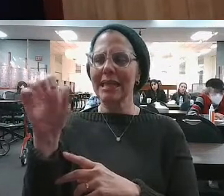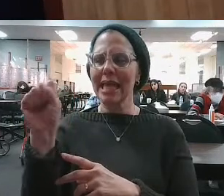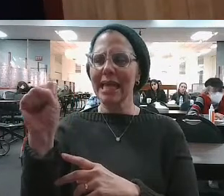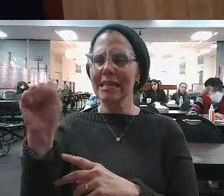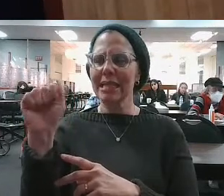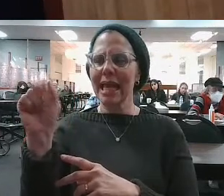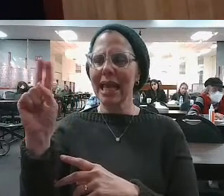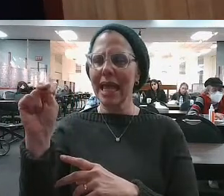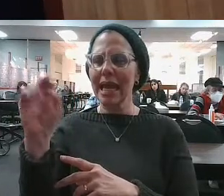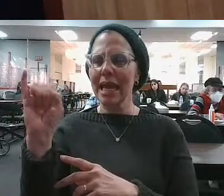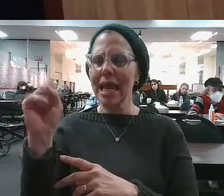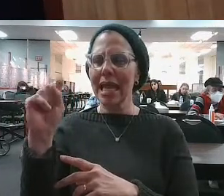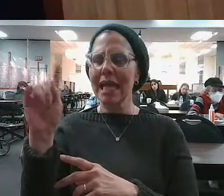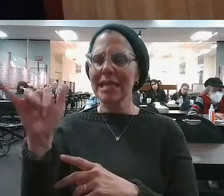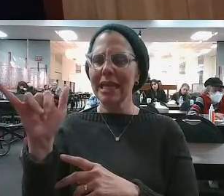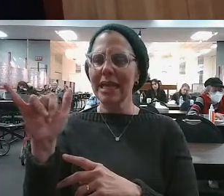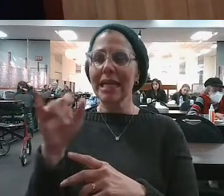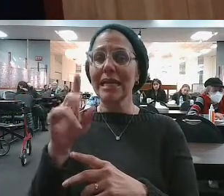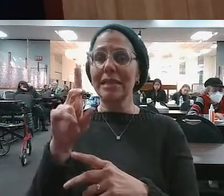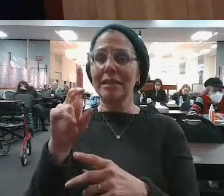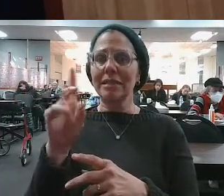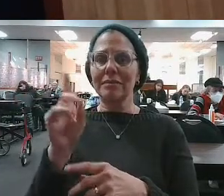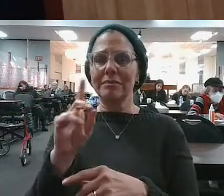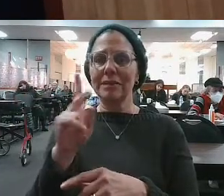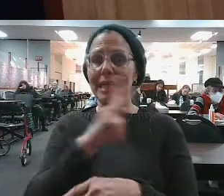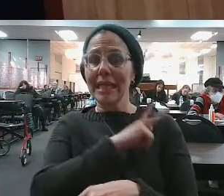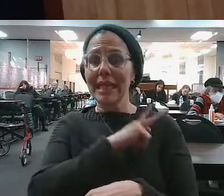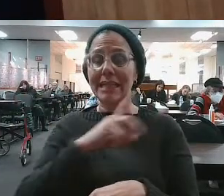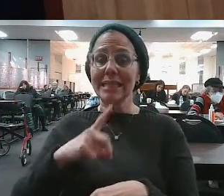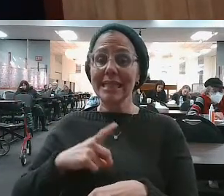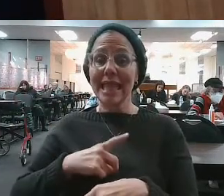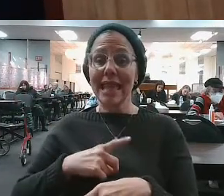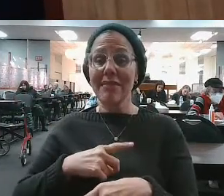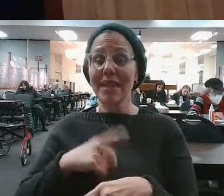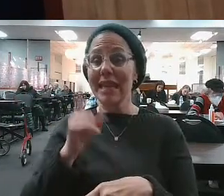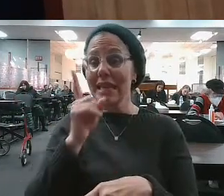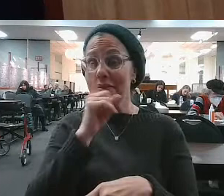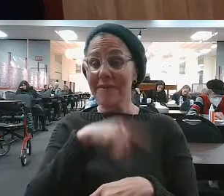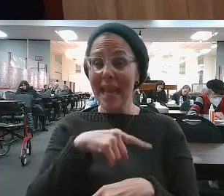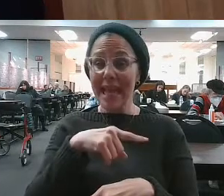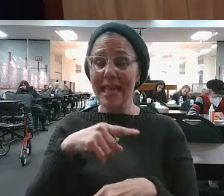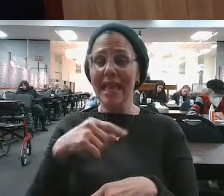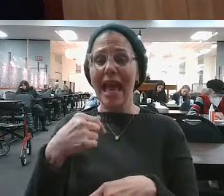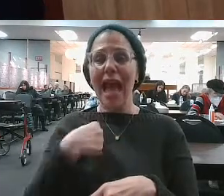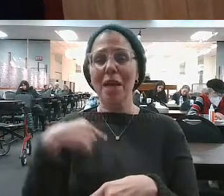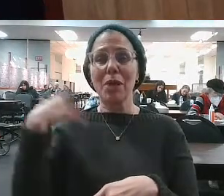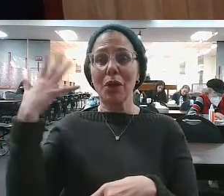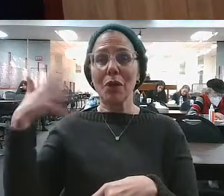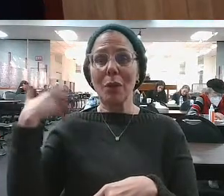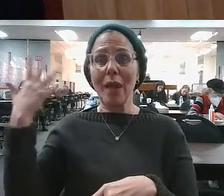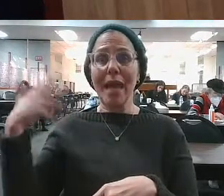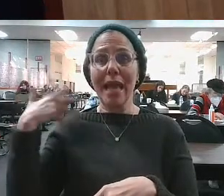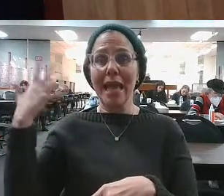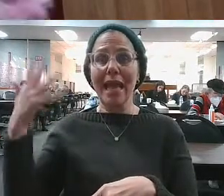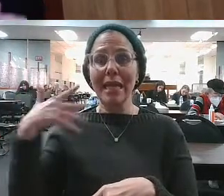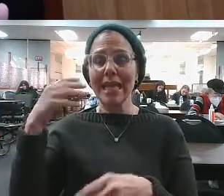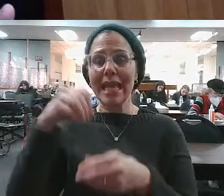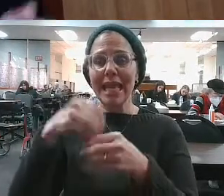moment, David pretended like he was insane. Like he was insane in front of Avimelech. And